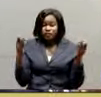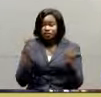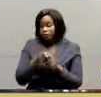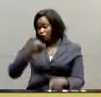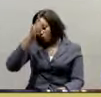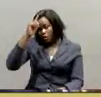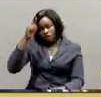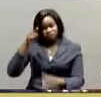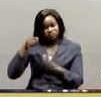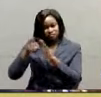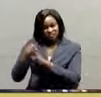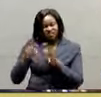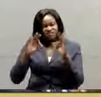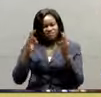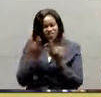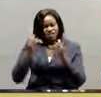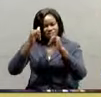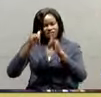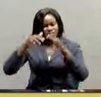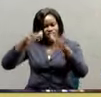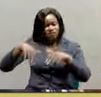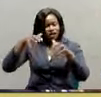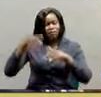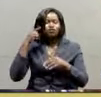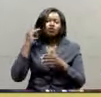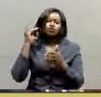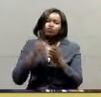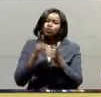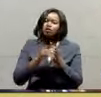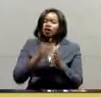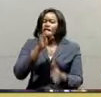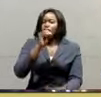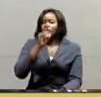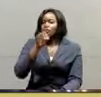the family farm of Dr. Jacob O'Don,